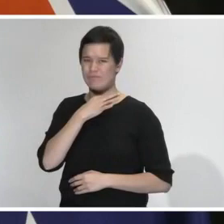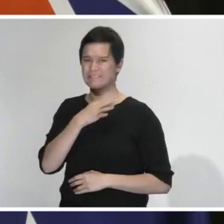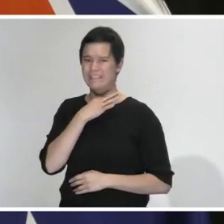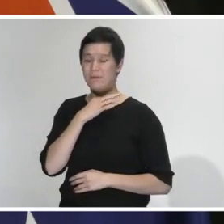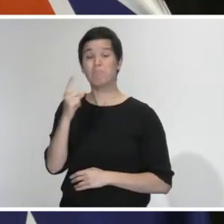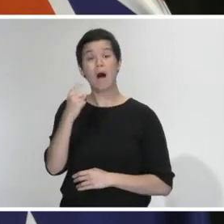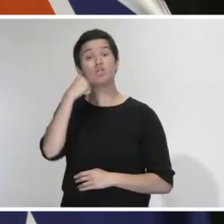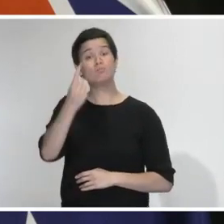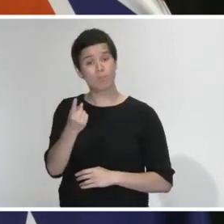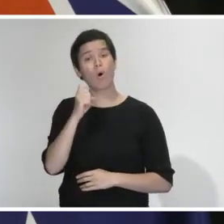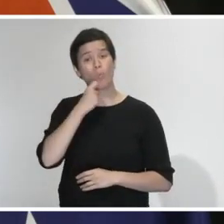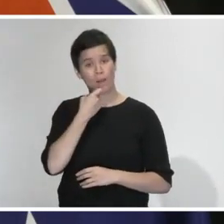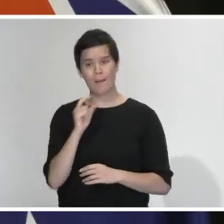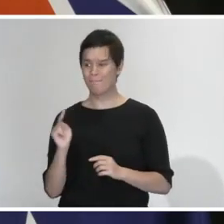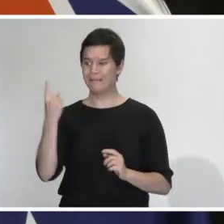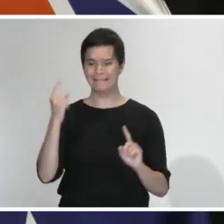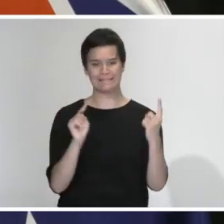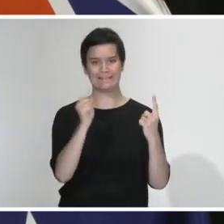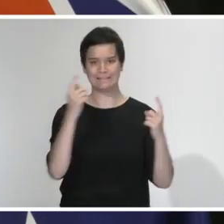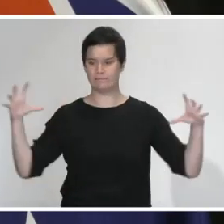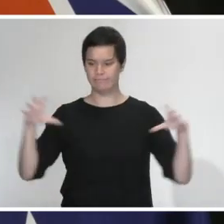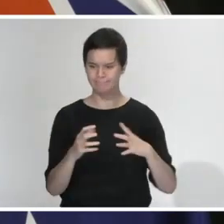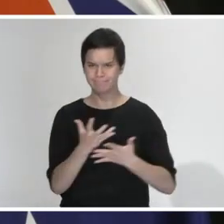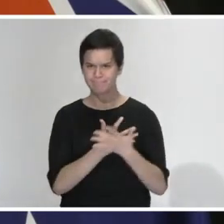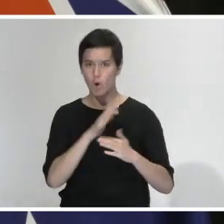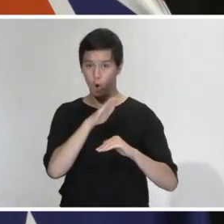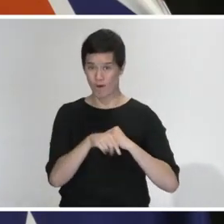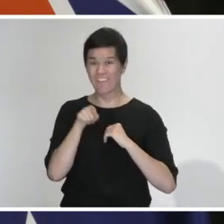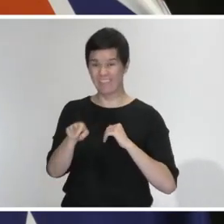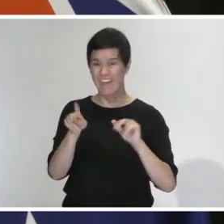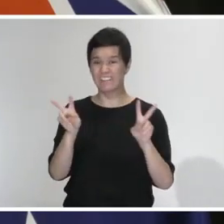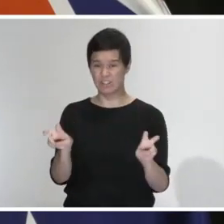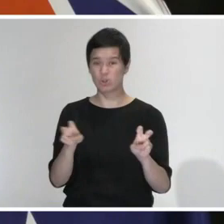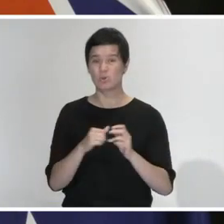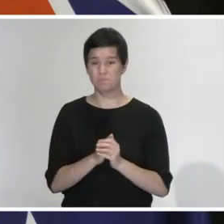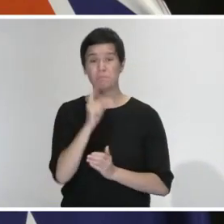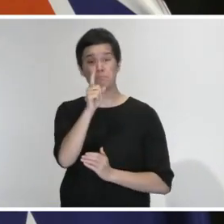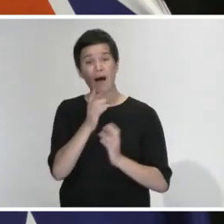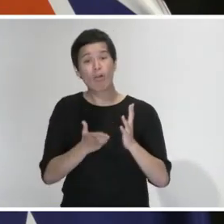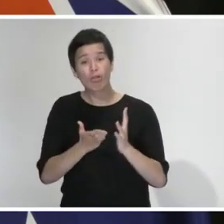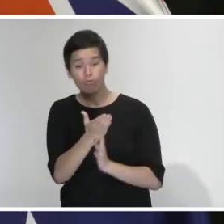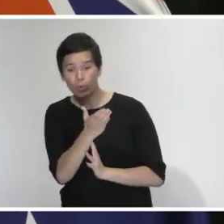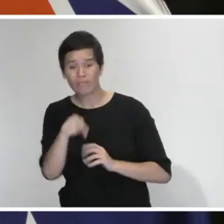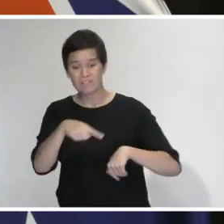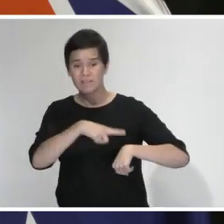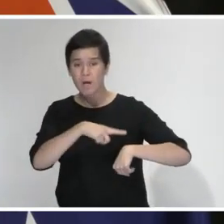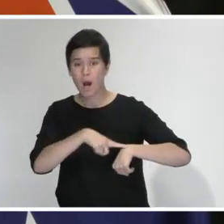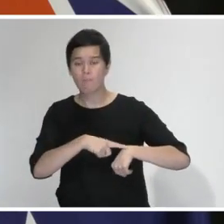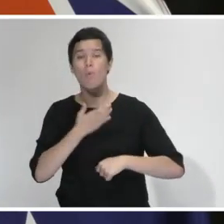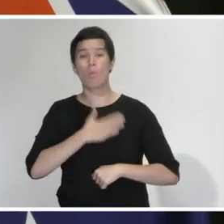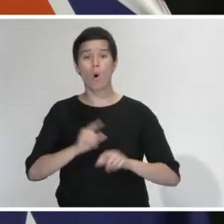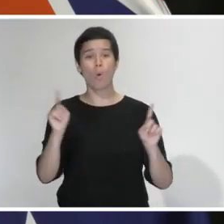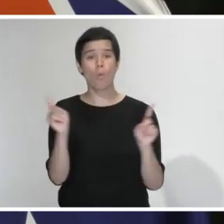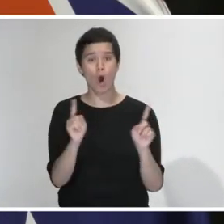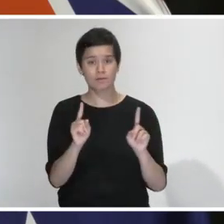again tomorrow about that specific issue. But what I would say is that through all of this, our priority has been reducing down contact with